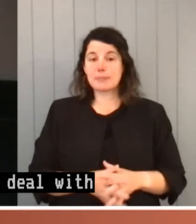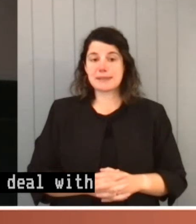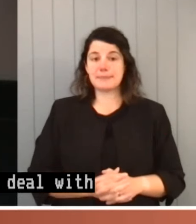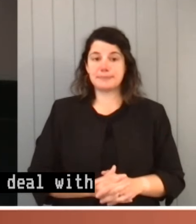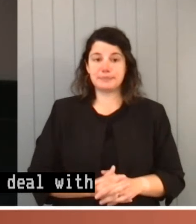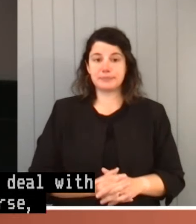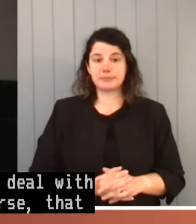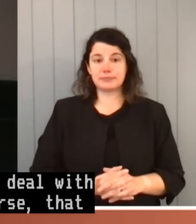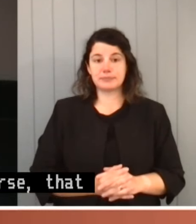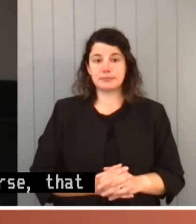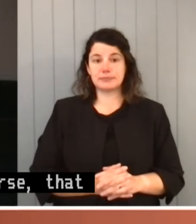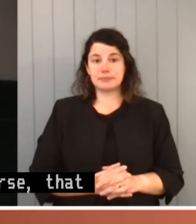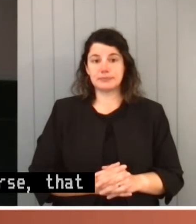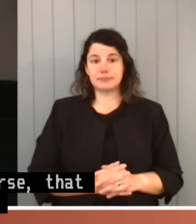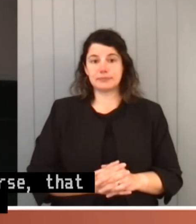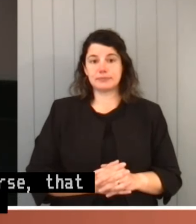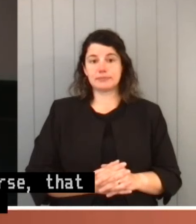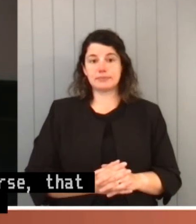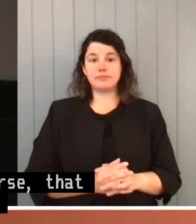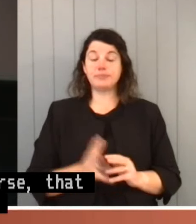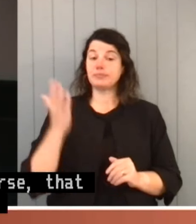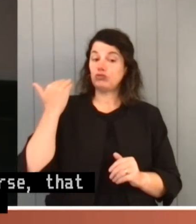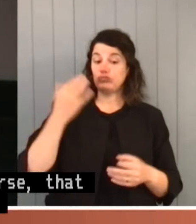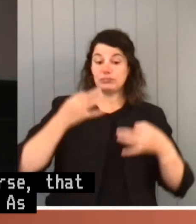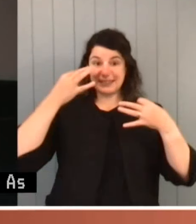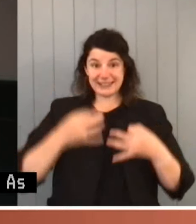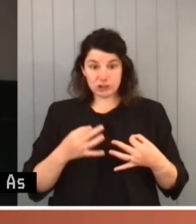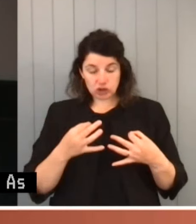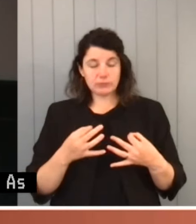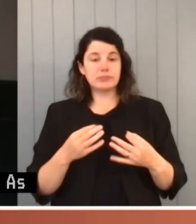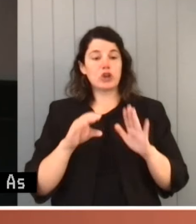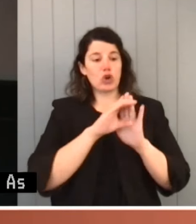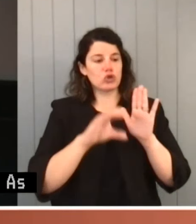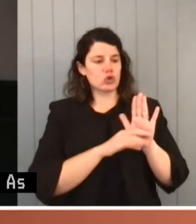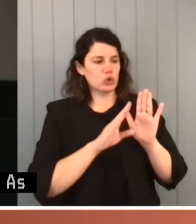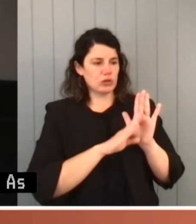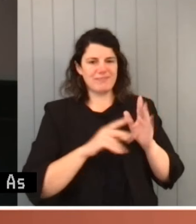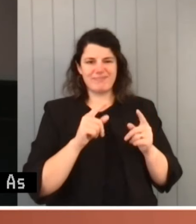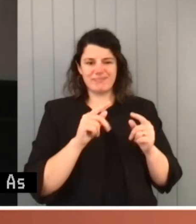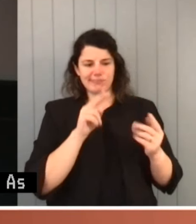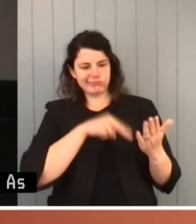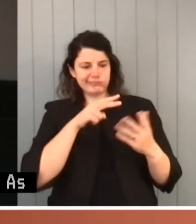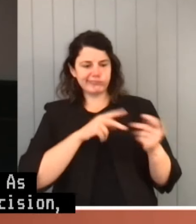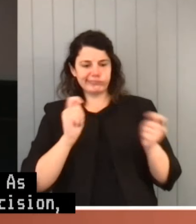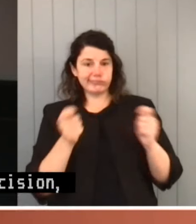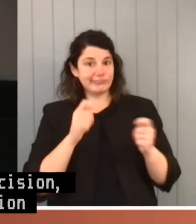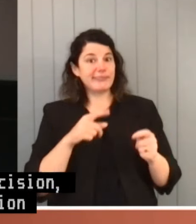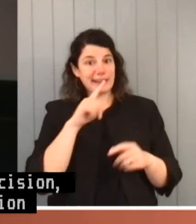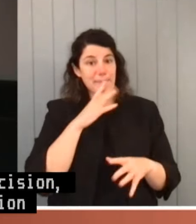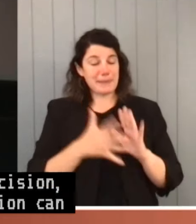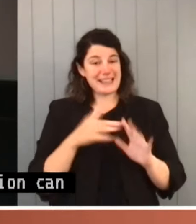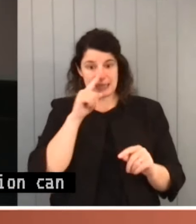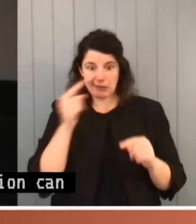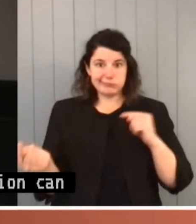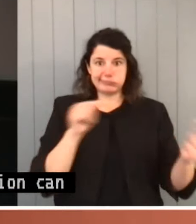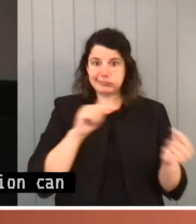As appears from the recent decision, constitutional interpretation can take the court into hotly contested areas of political sensitivity.